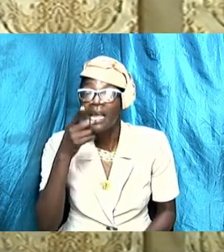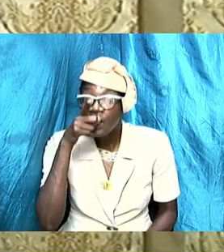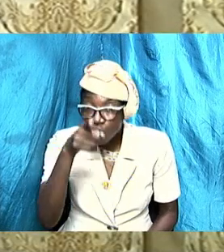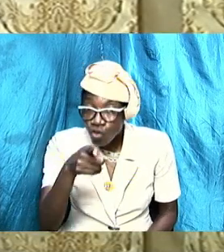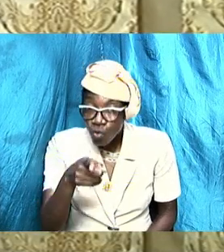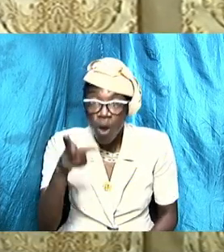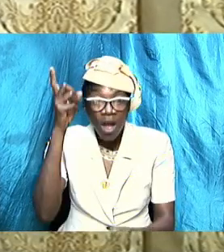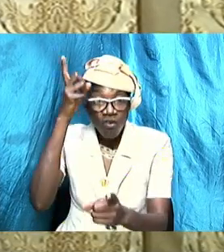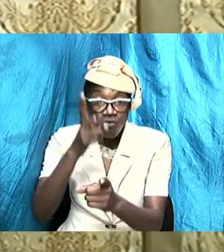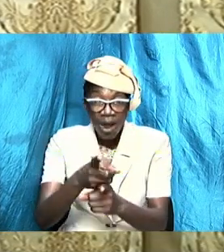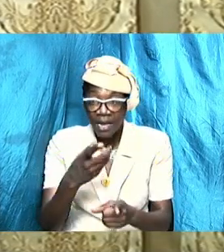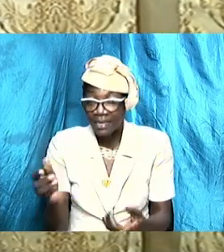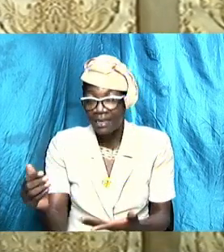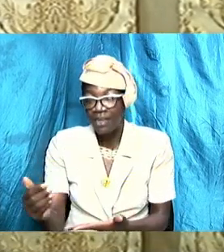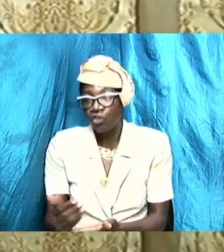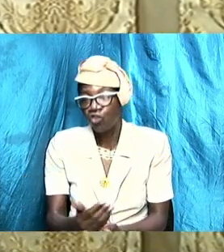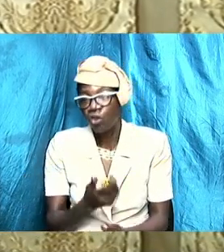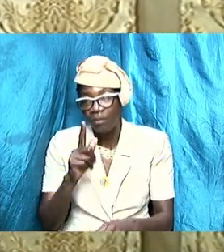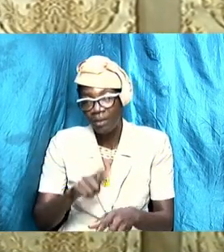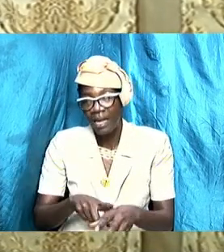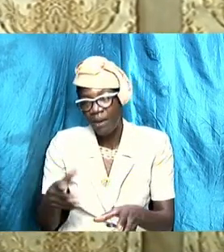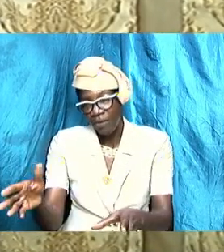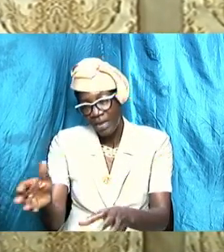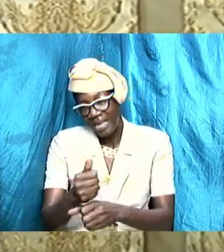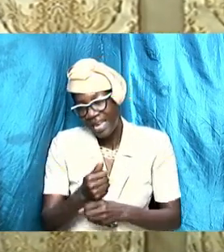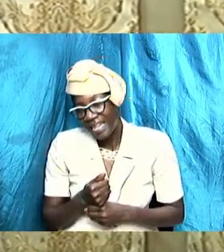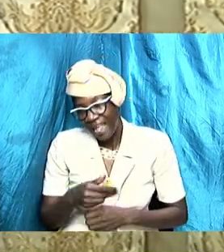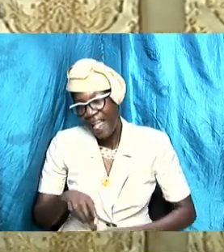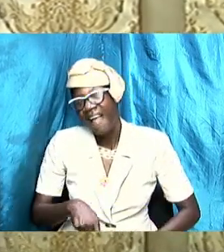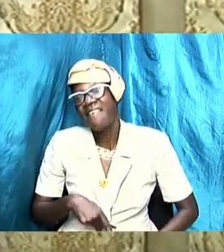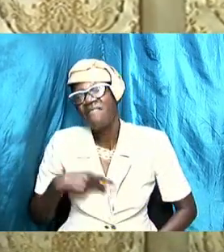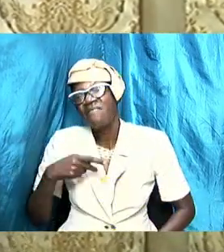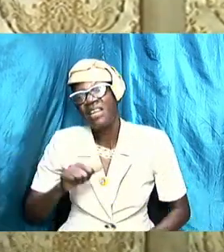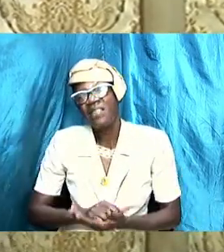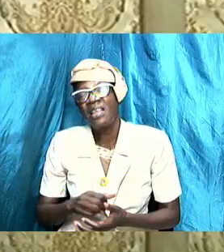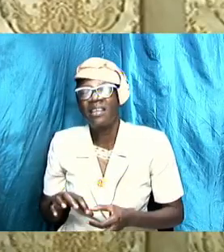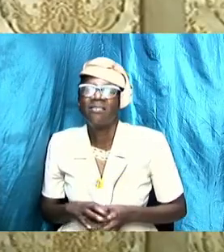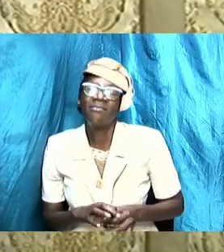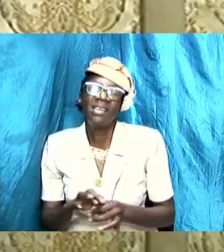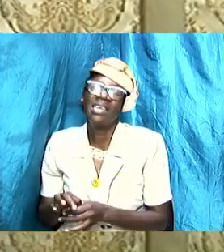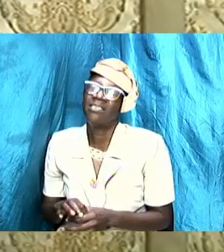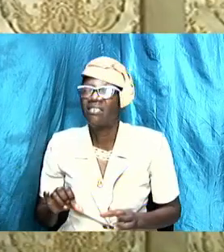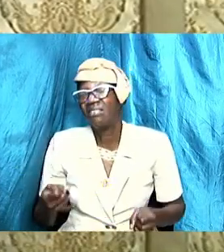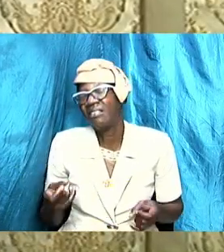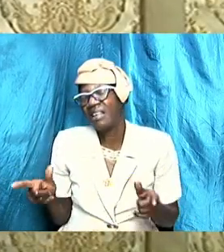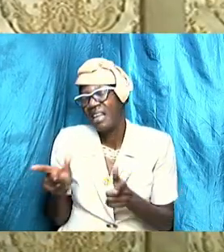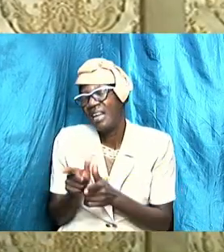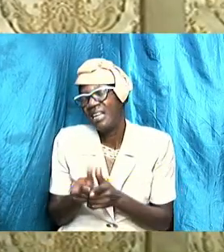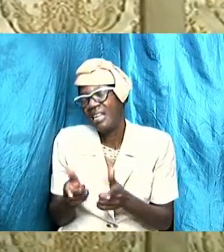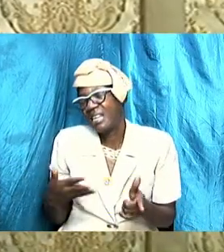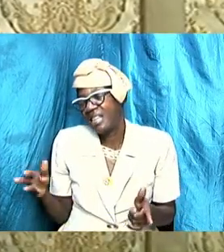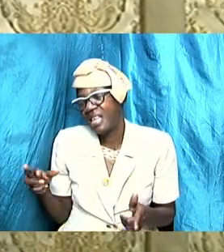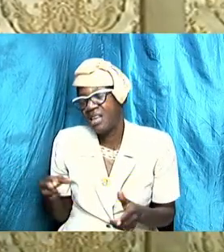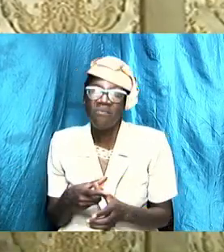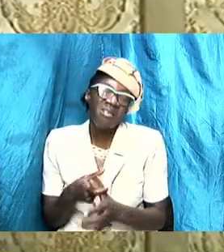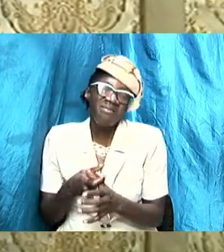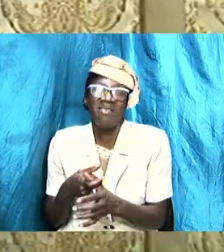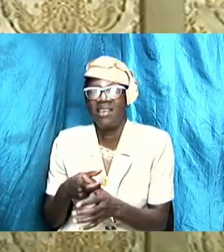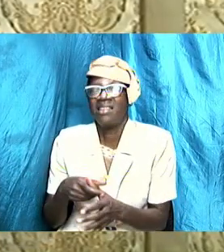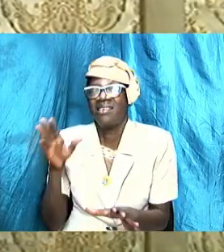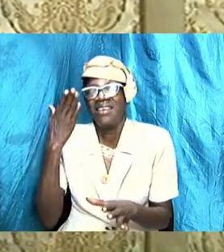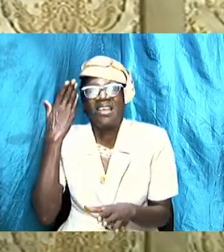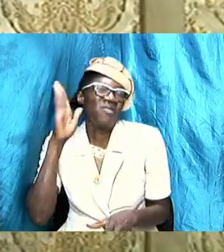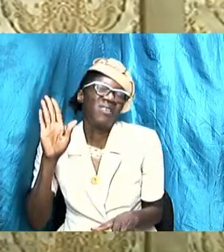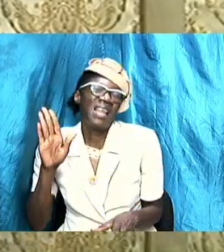because sometimes we get the feeling that relationship is just a little thing that we run into and if we don't like it we